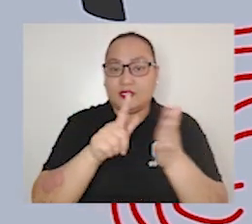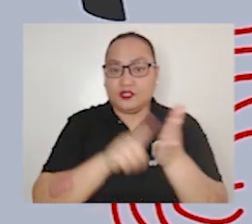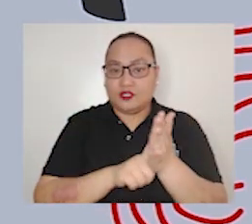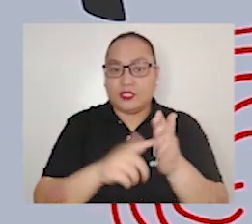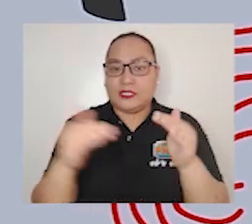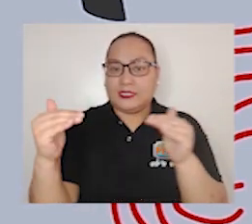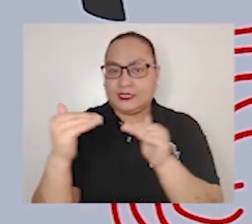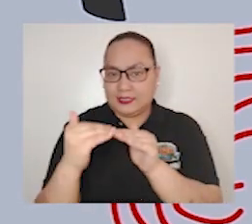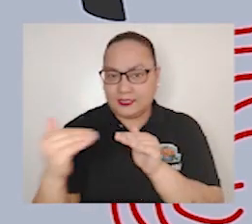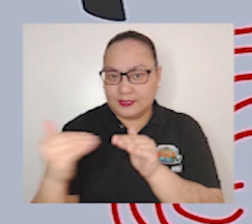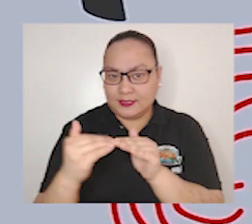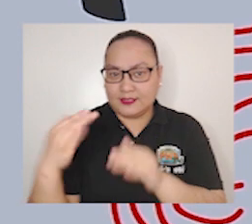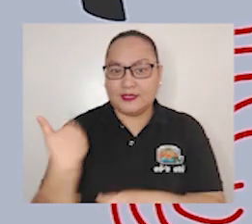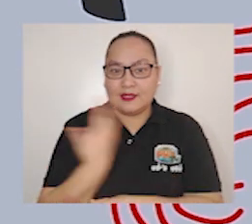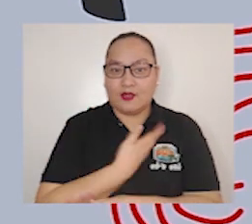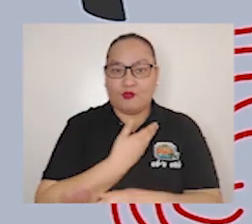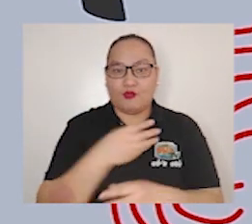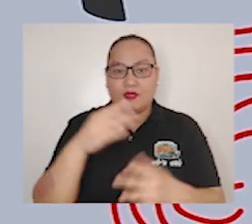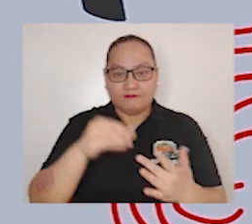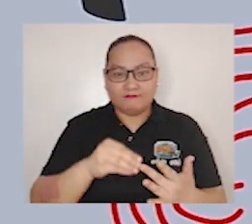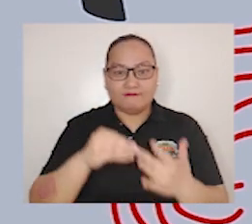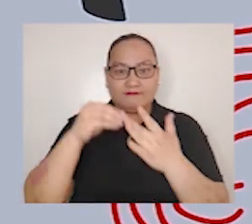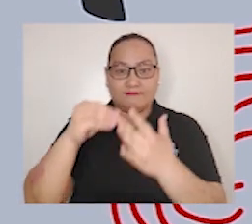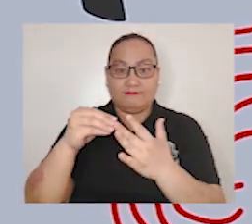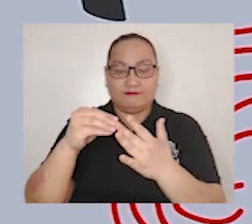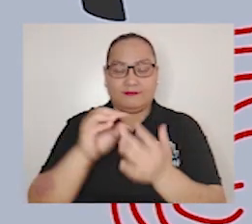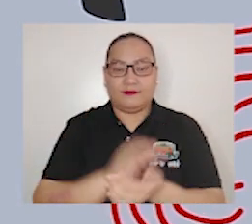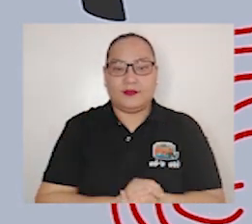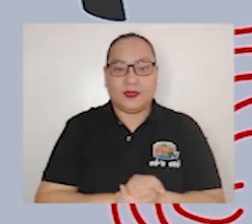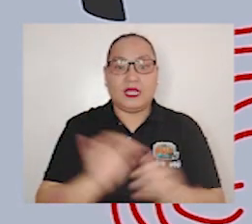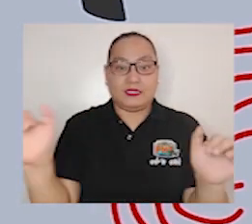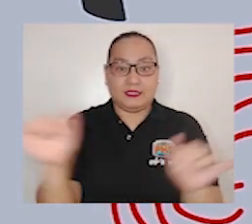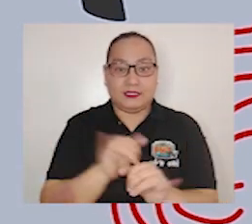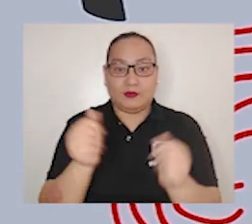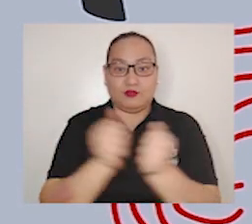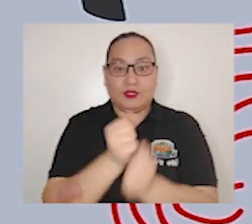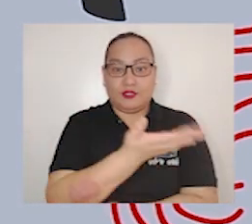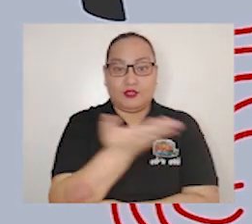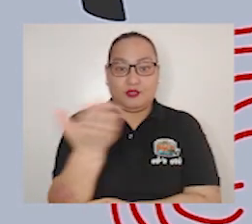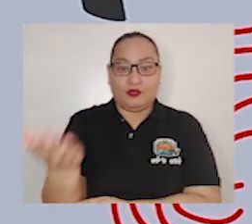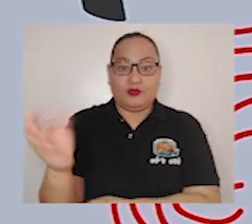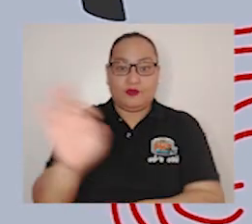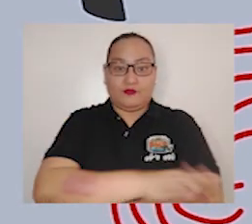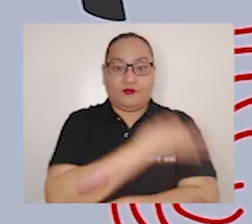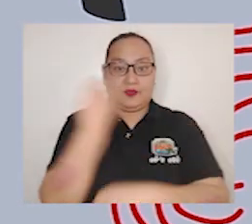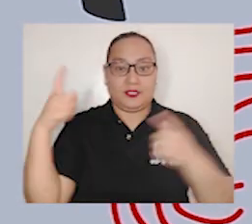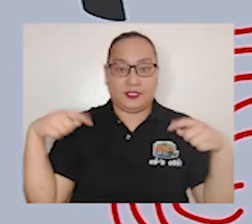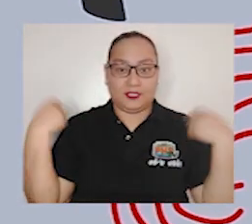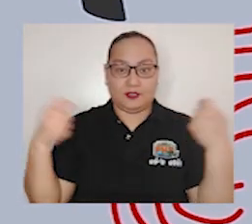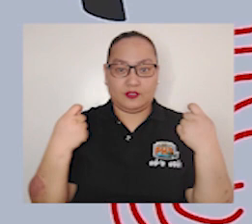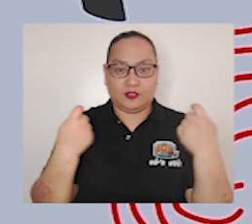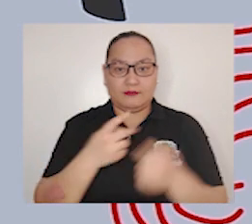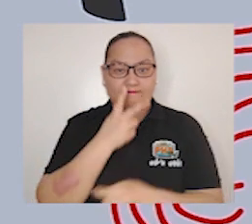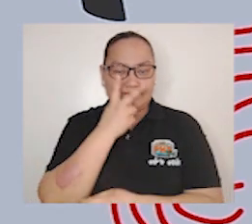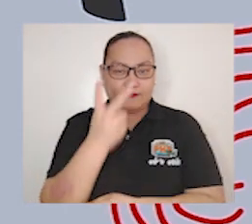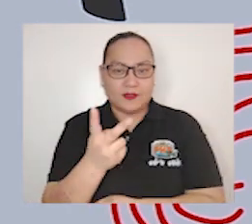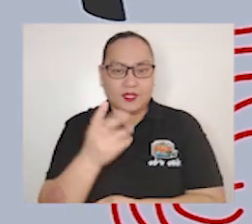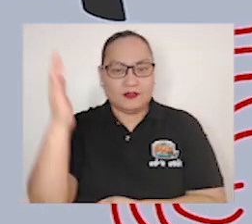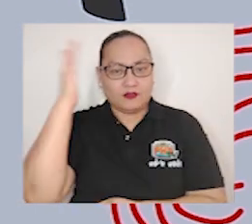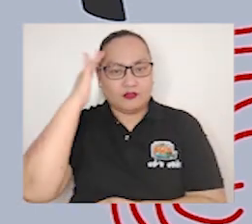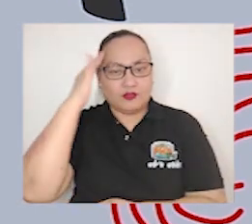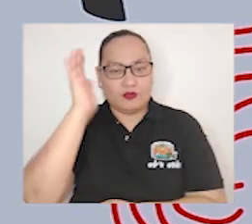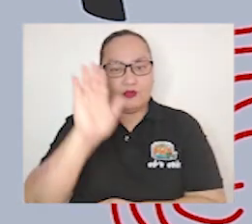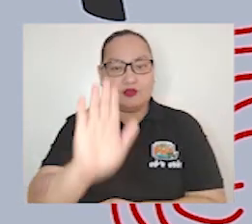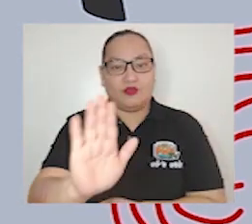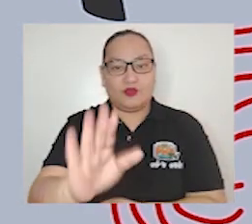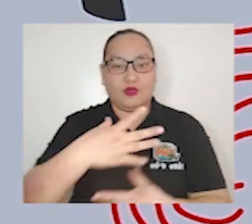specialization So it's also same with you Ferdandino teens You find out your interests and